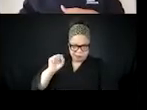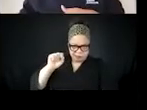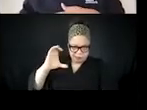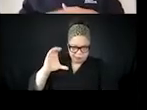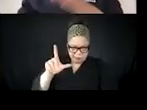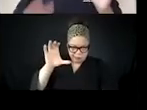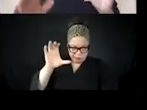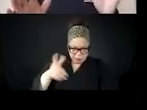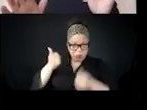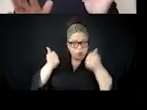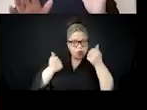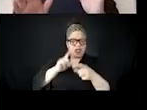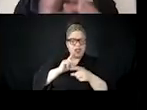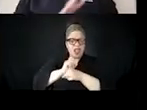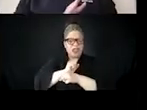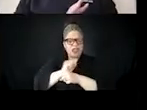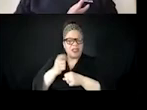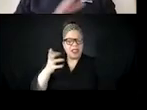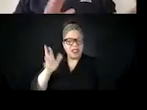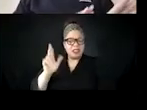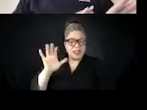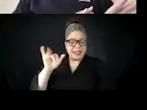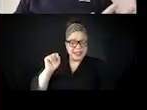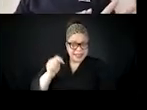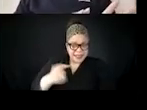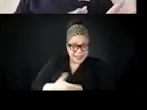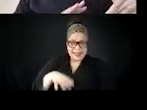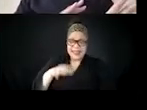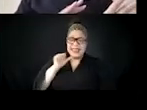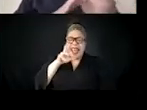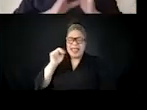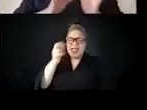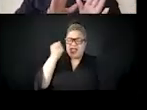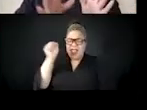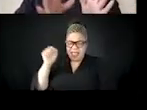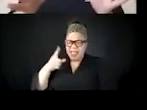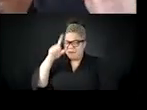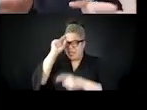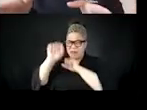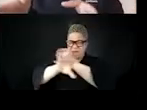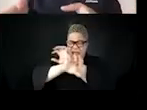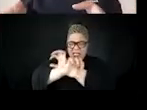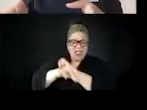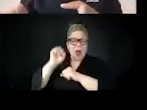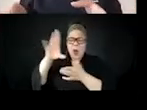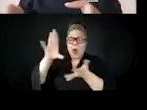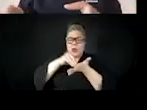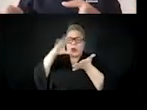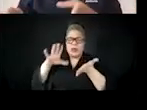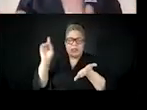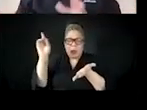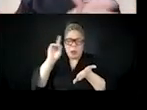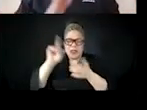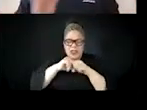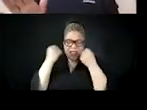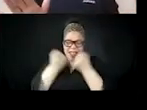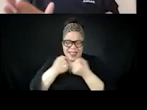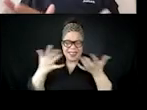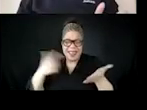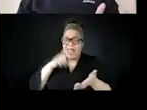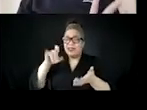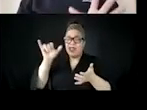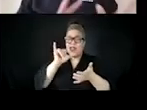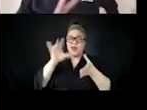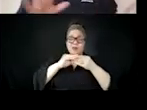society. I should also say for folks who don't know, COINCEL PRO, like this was one of their arms was like derailing the black freedom movement, but they were also,